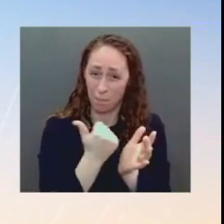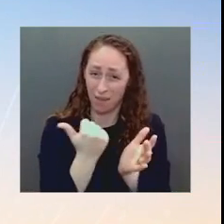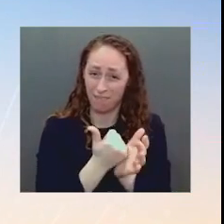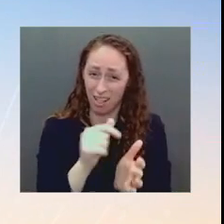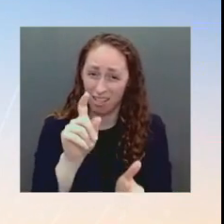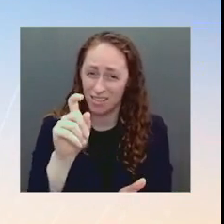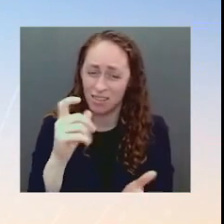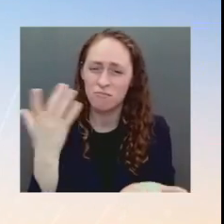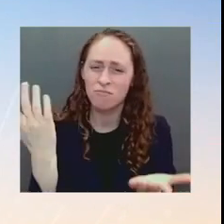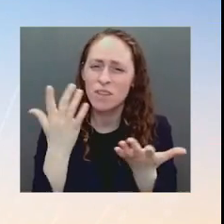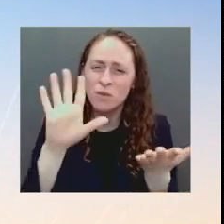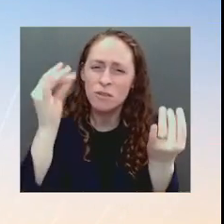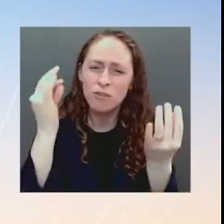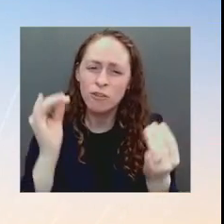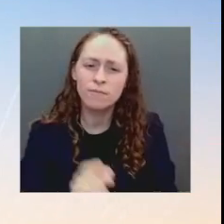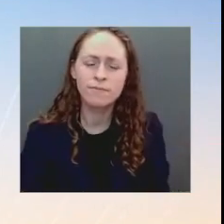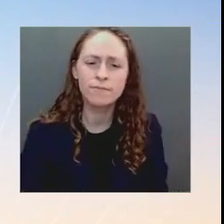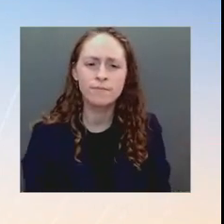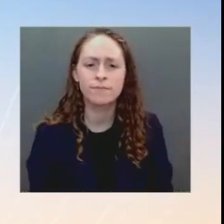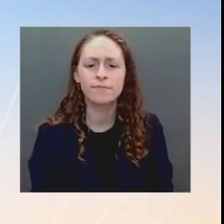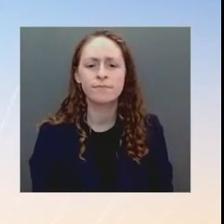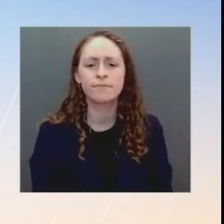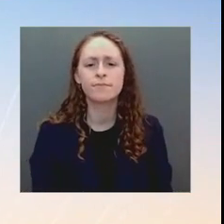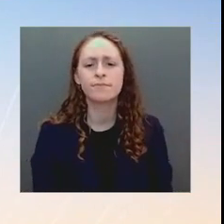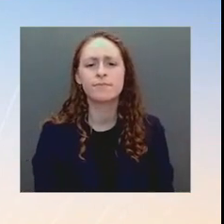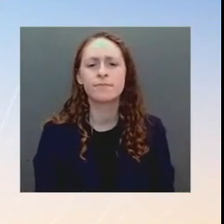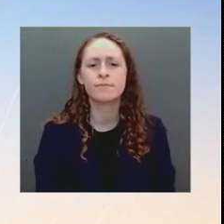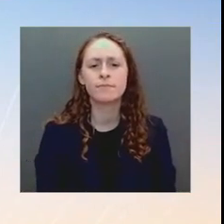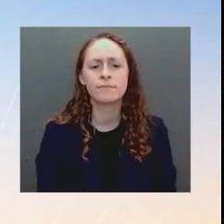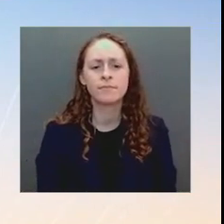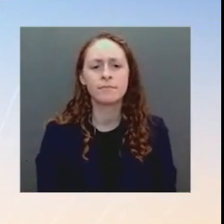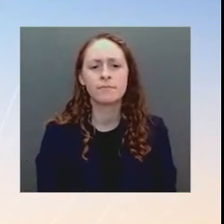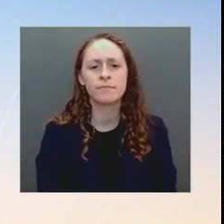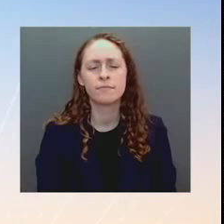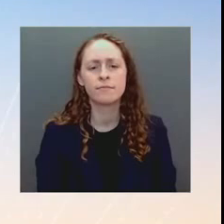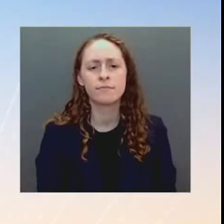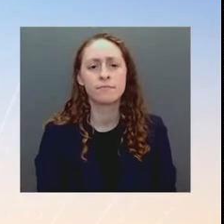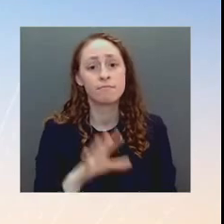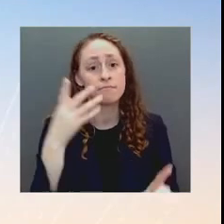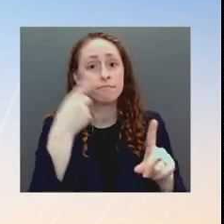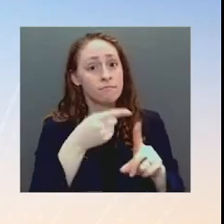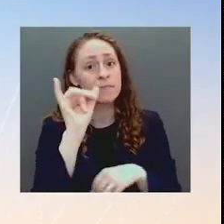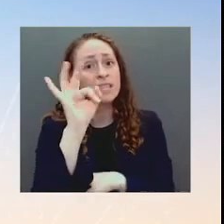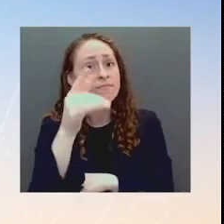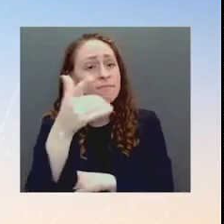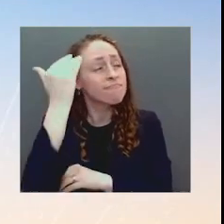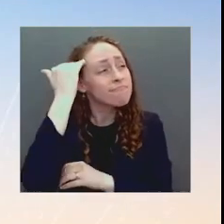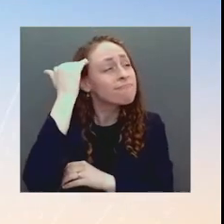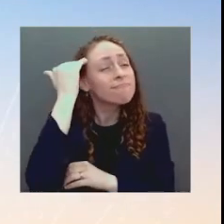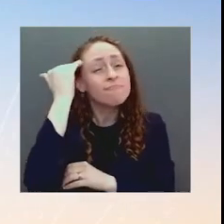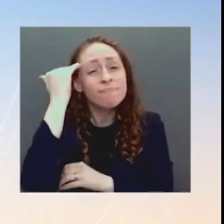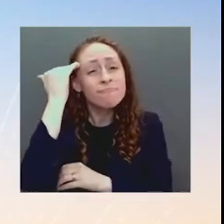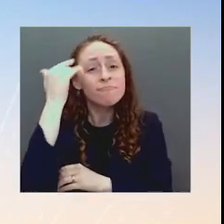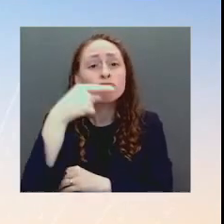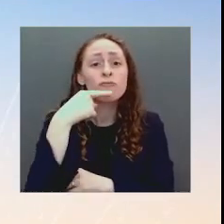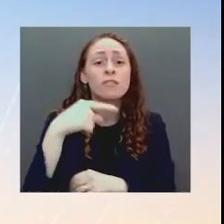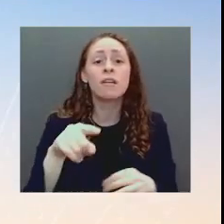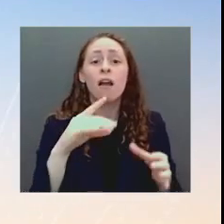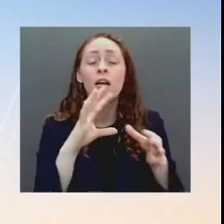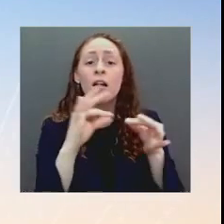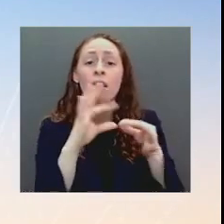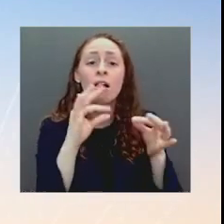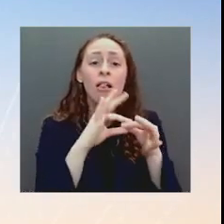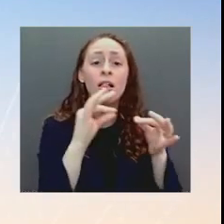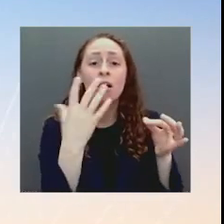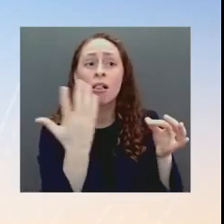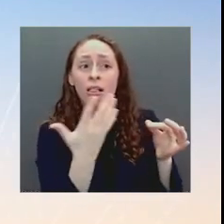with longstanding bipartisan American values, which is to stand up for the sovereignty of countries like